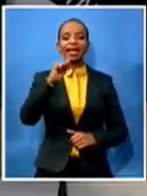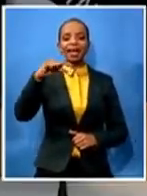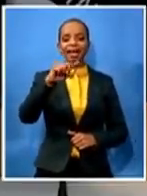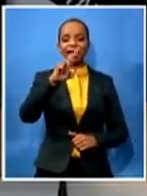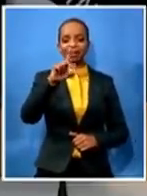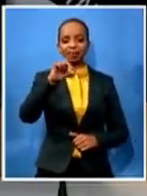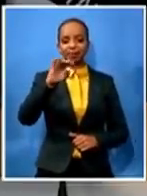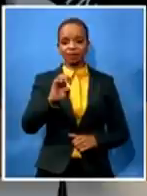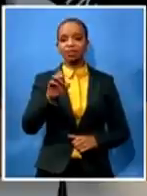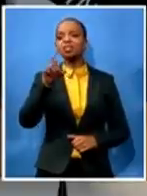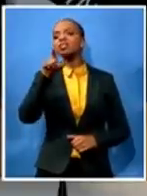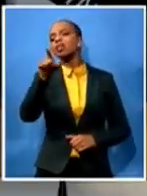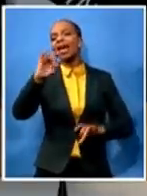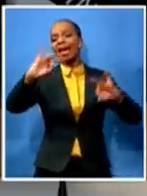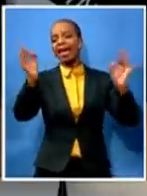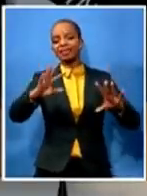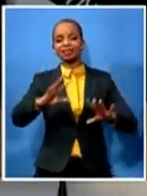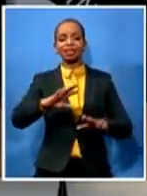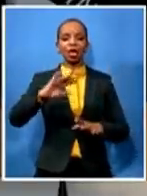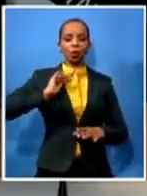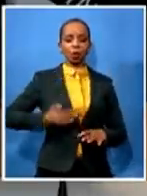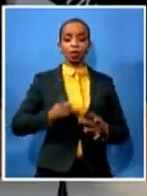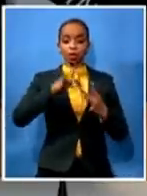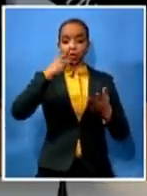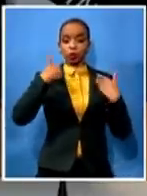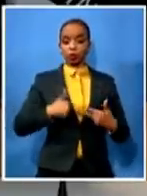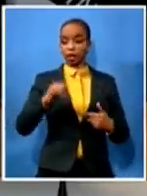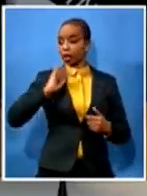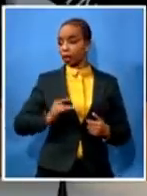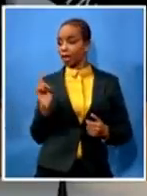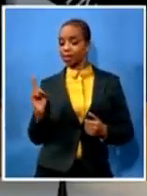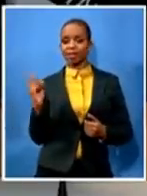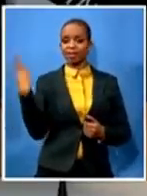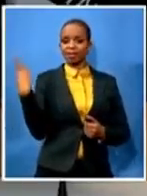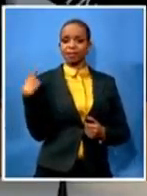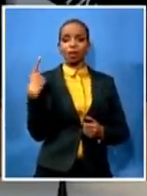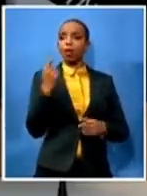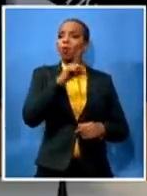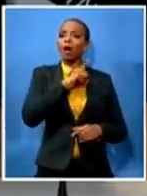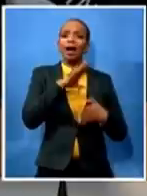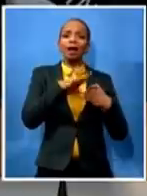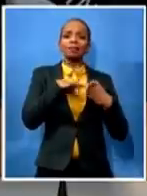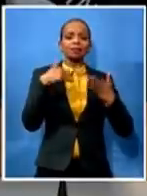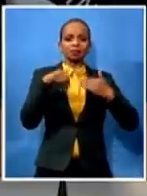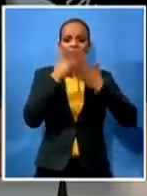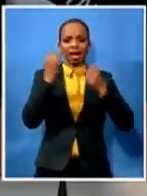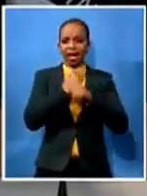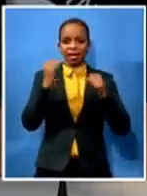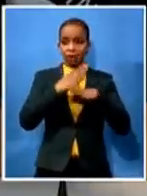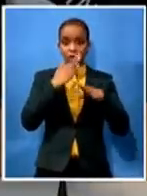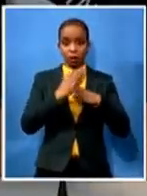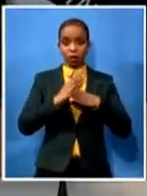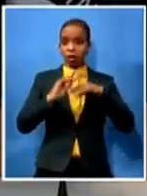i don't know i've never worked in correctional services i've never worked in the department of justice i've never acted for any